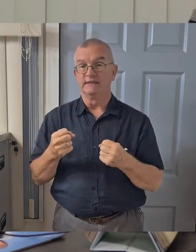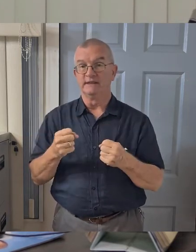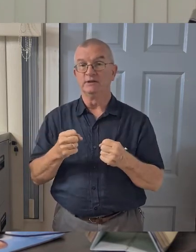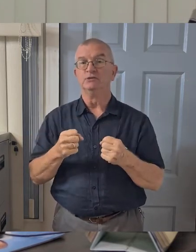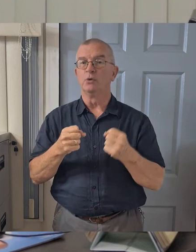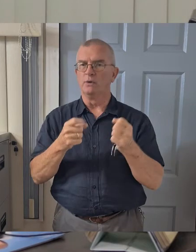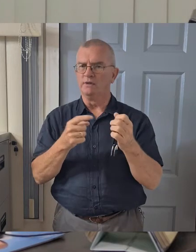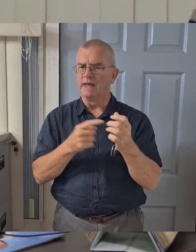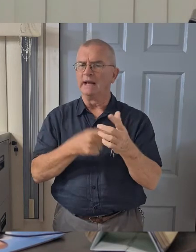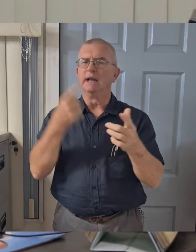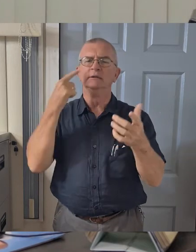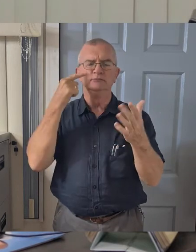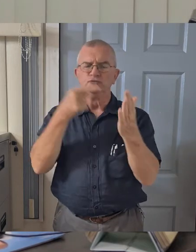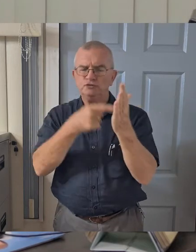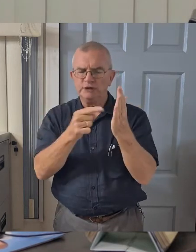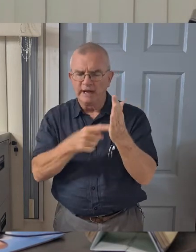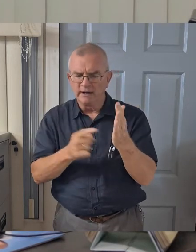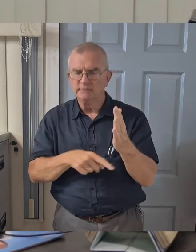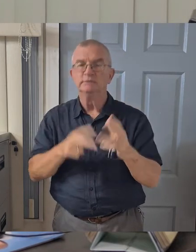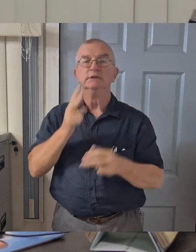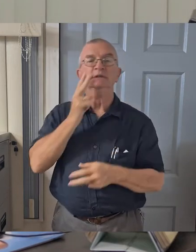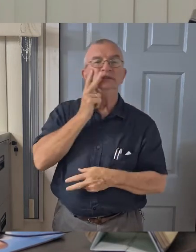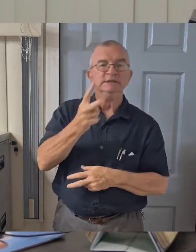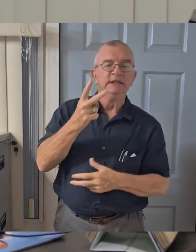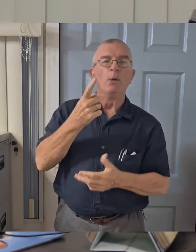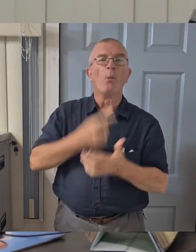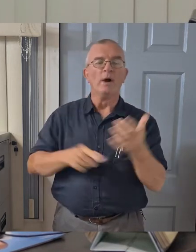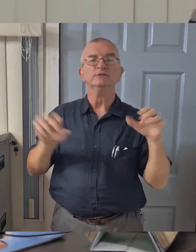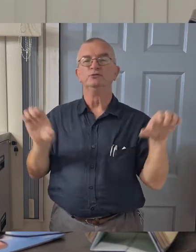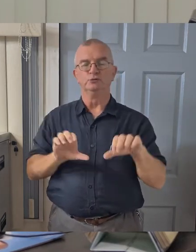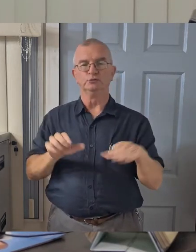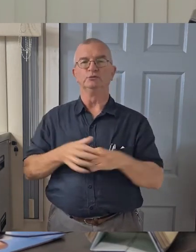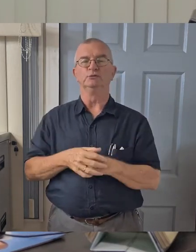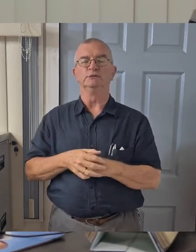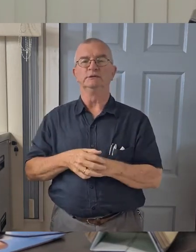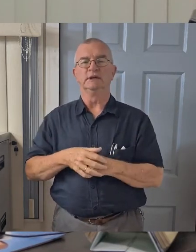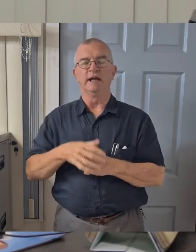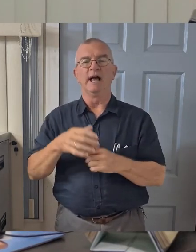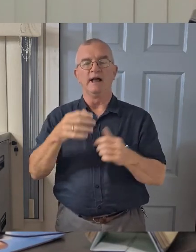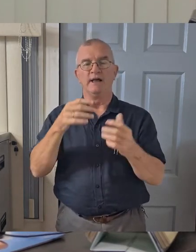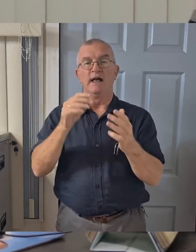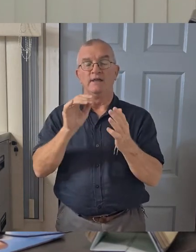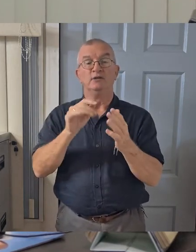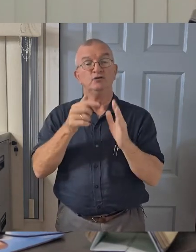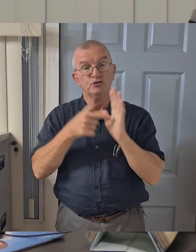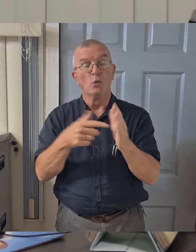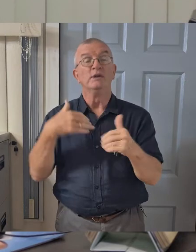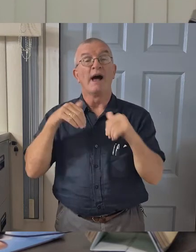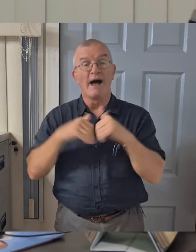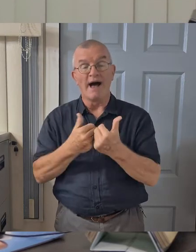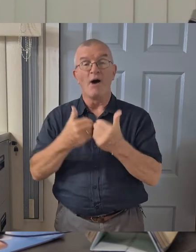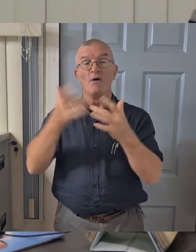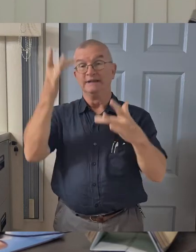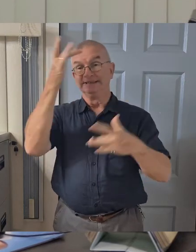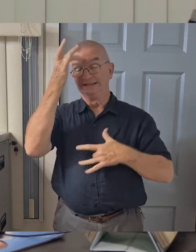then decide how to act on the information which details the spread of the virus in Guyana.